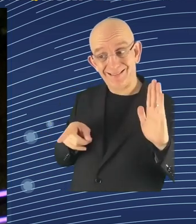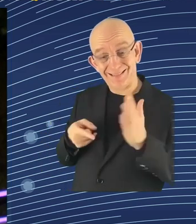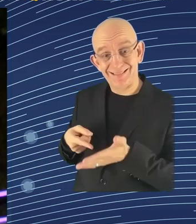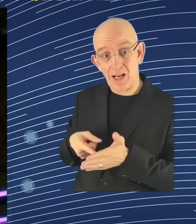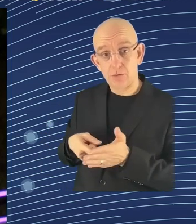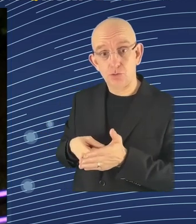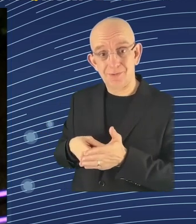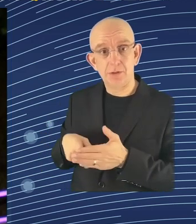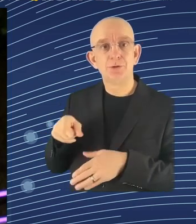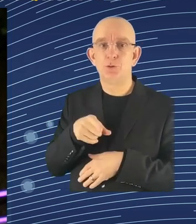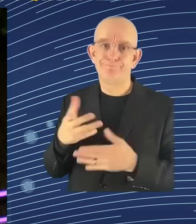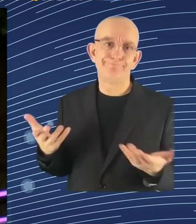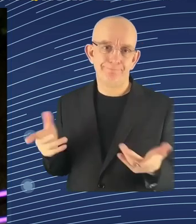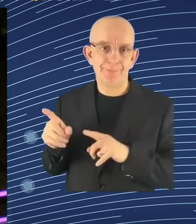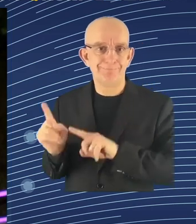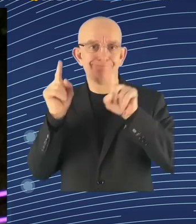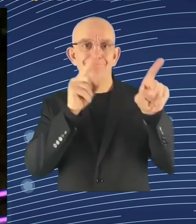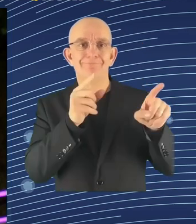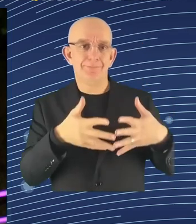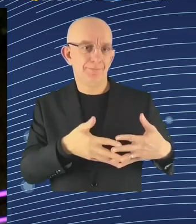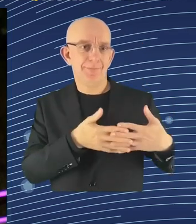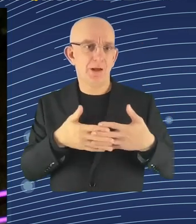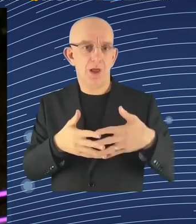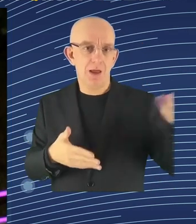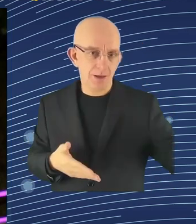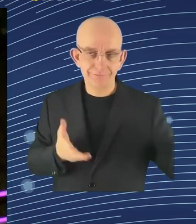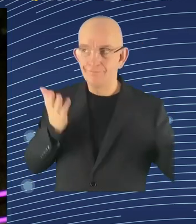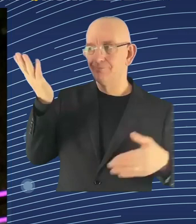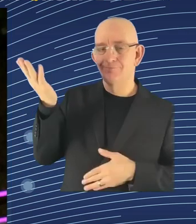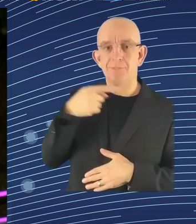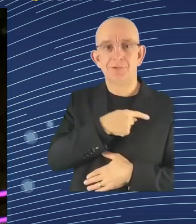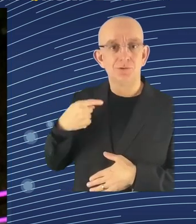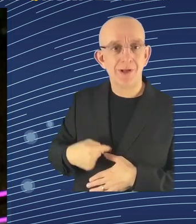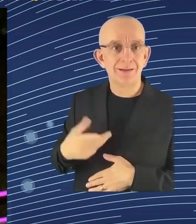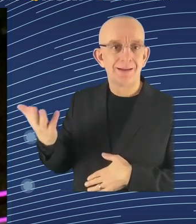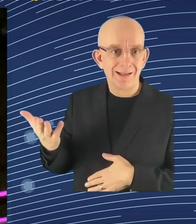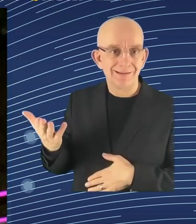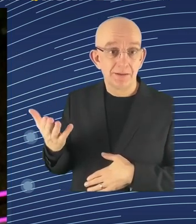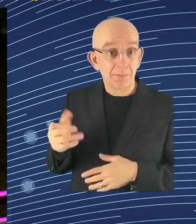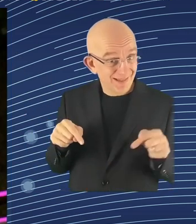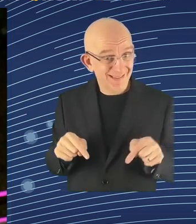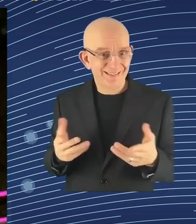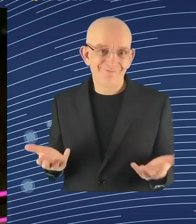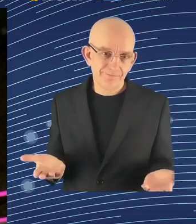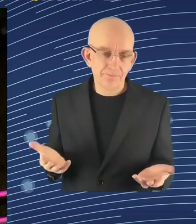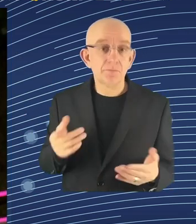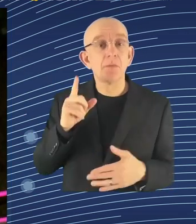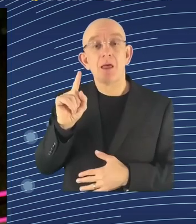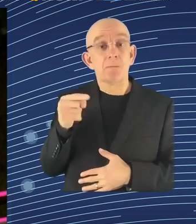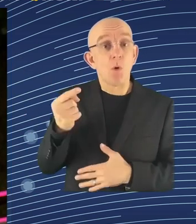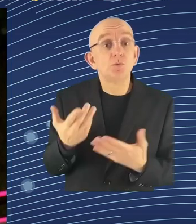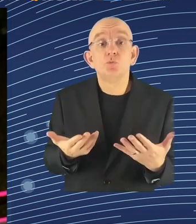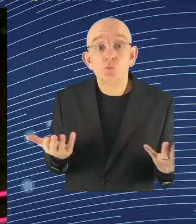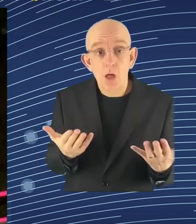our standards are influencing. And I notice also that, for instance, in the US, where a lot of technology is coming from, indeed,